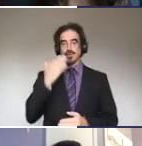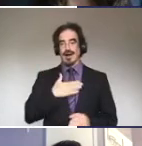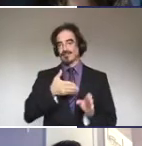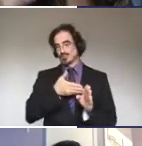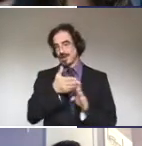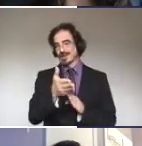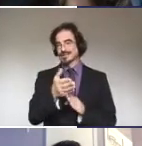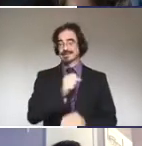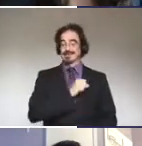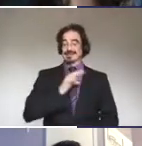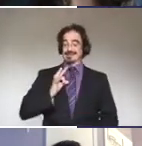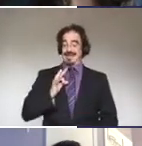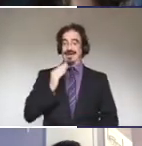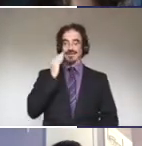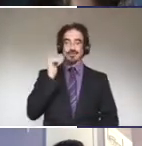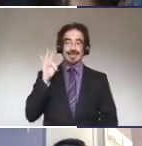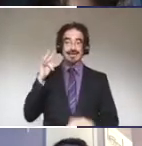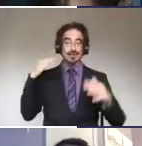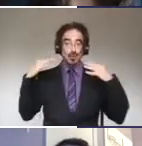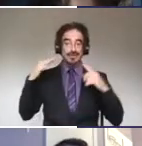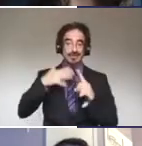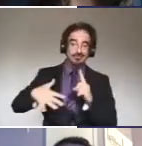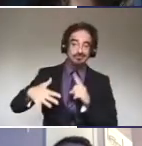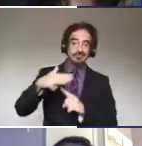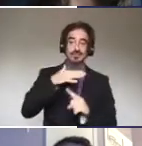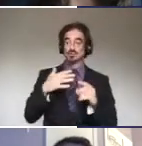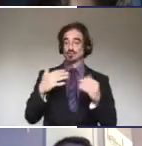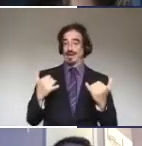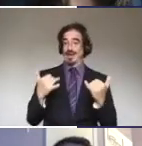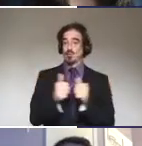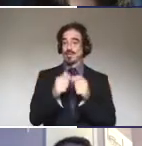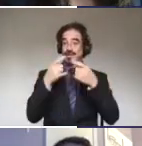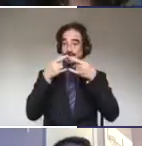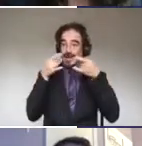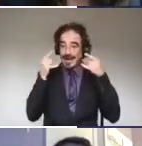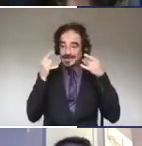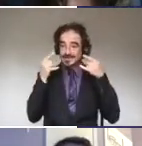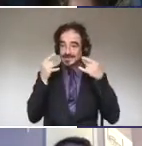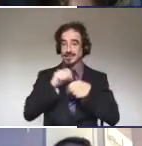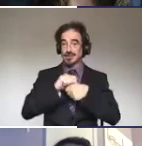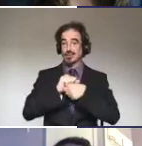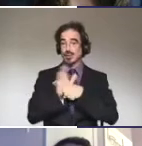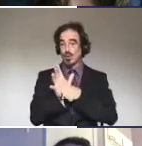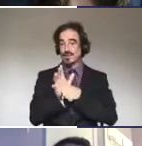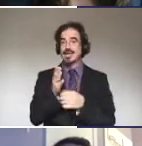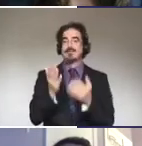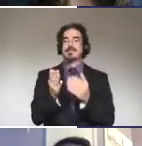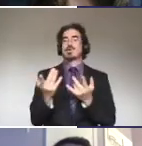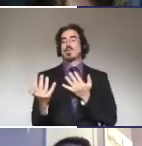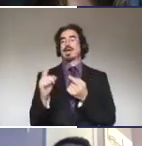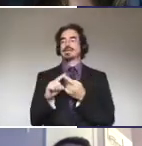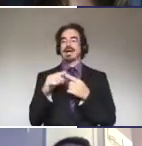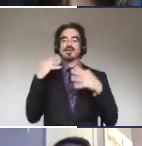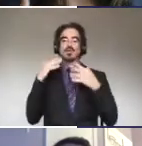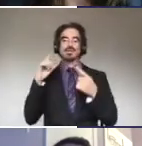has learned that if there's noise going around, especially right now with masks on, with COVID, they may have to wait till the noise stops or